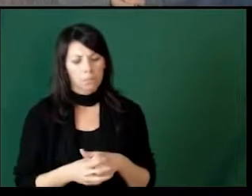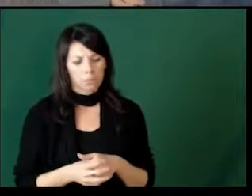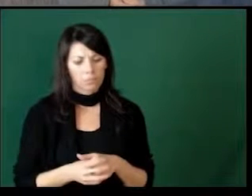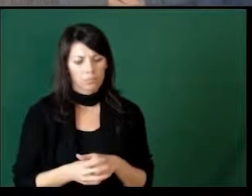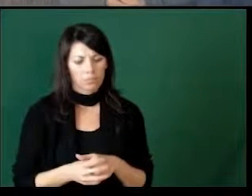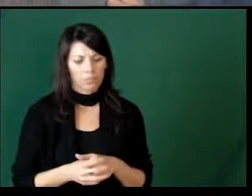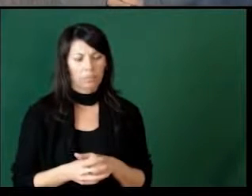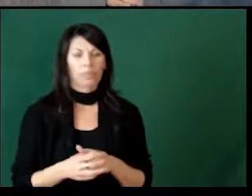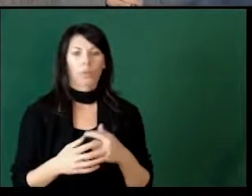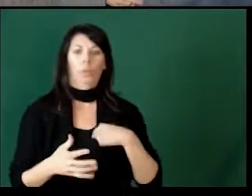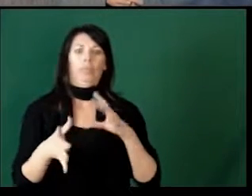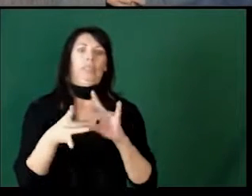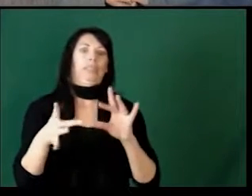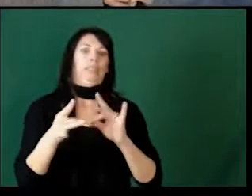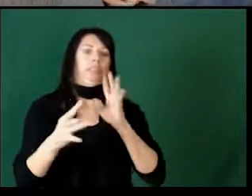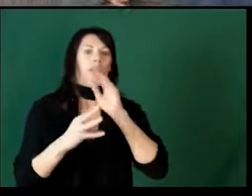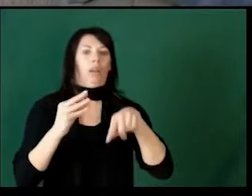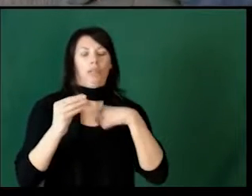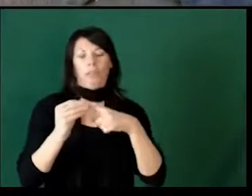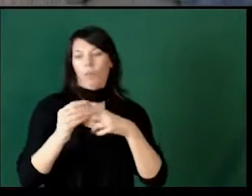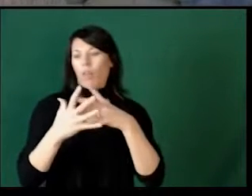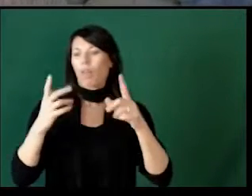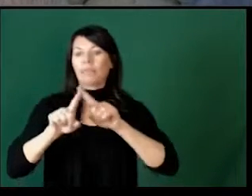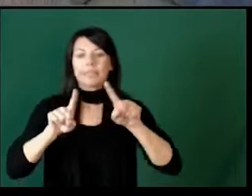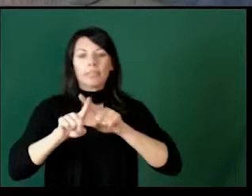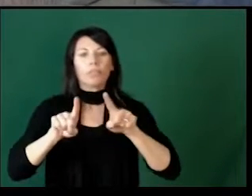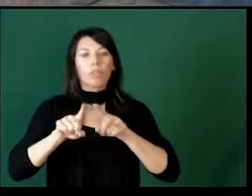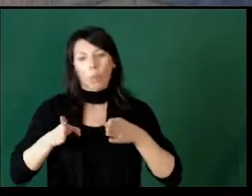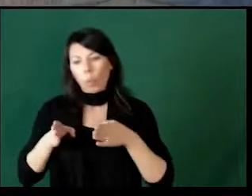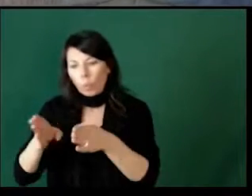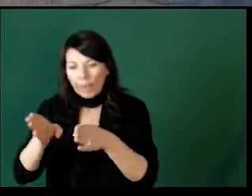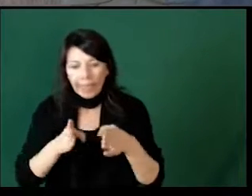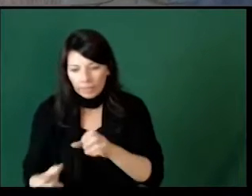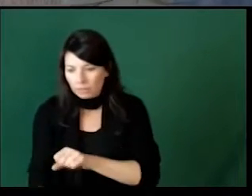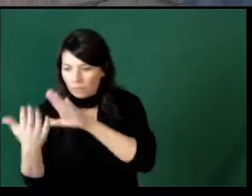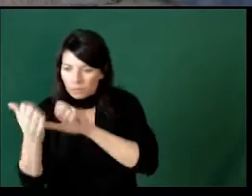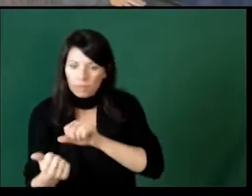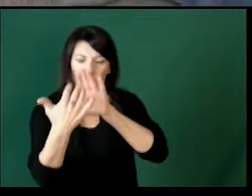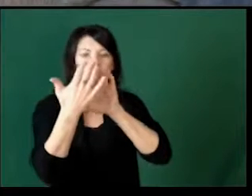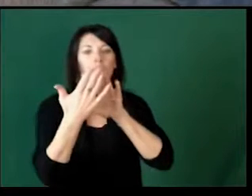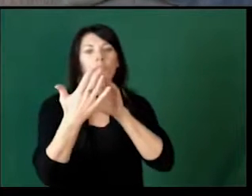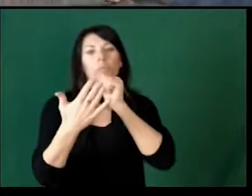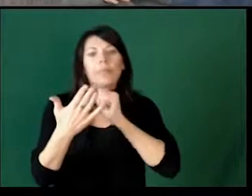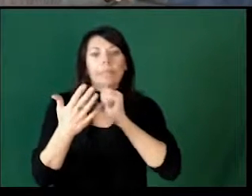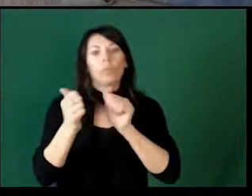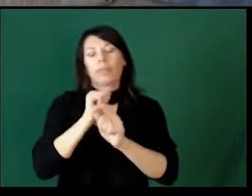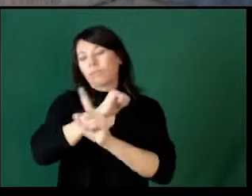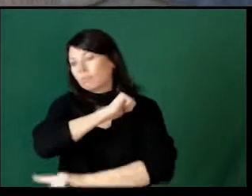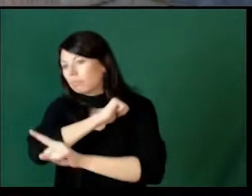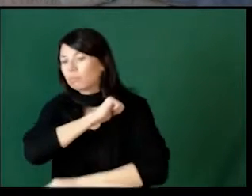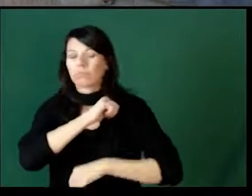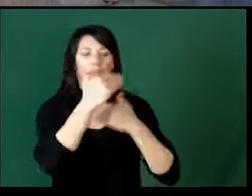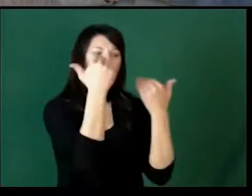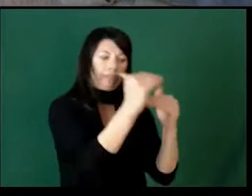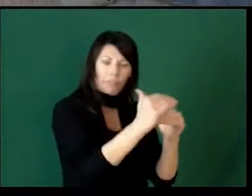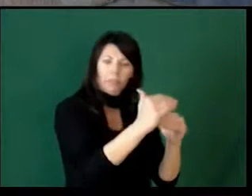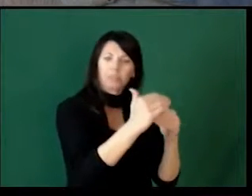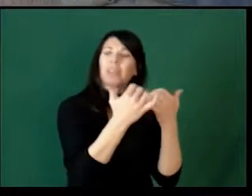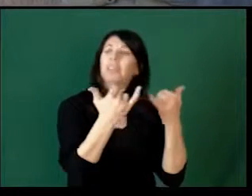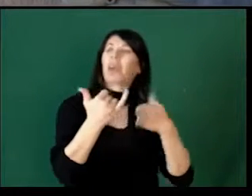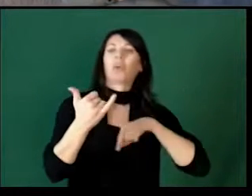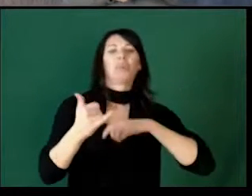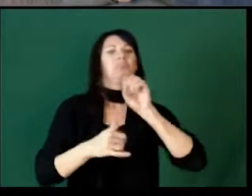So we've talked about a lot of different ways to deal with punishment, with consequences, with limits,